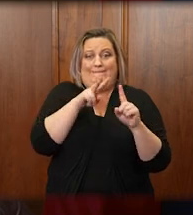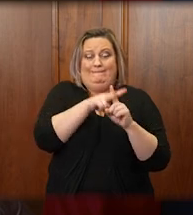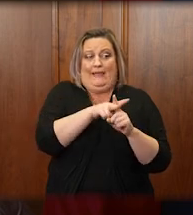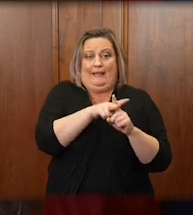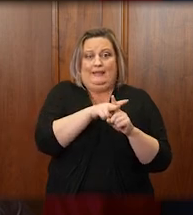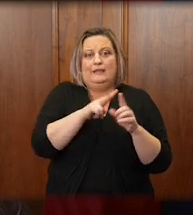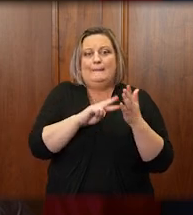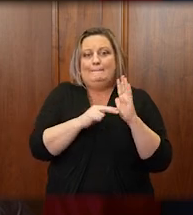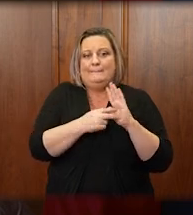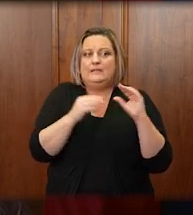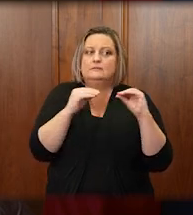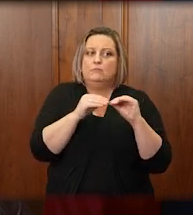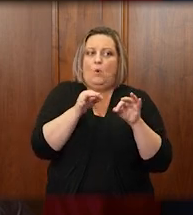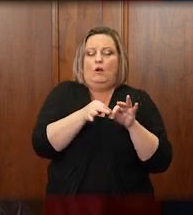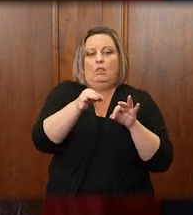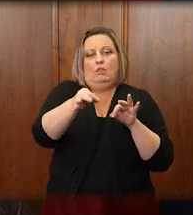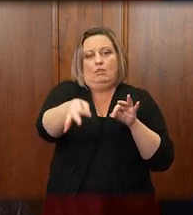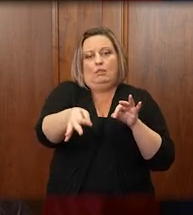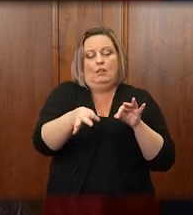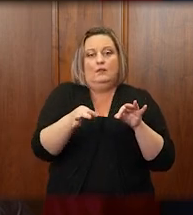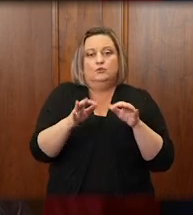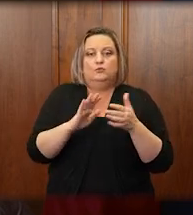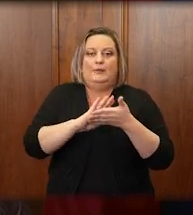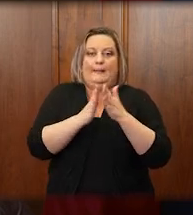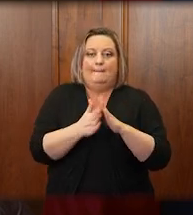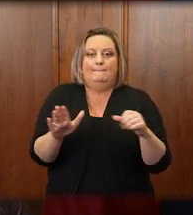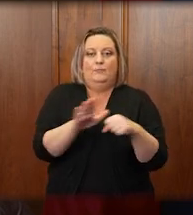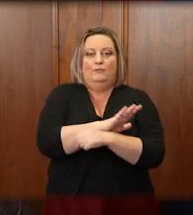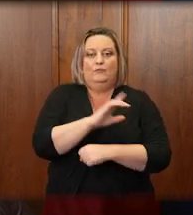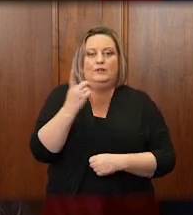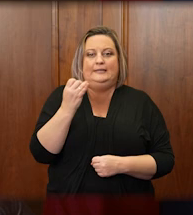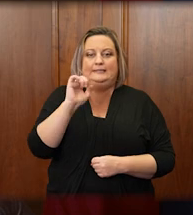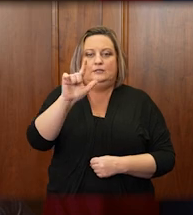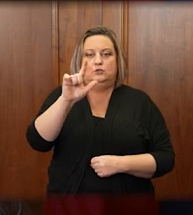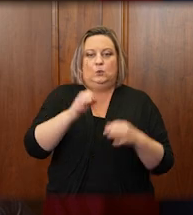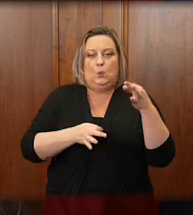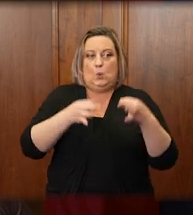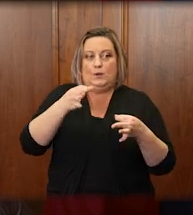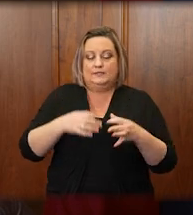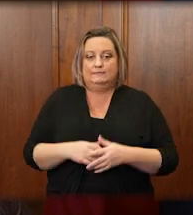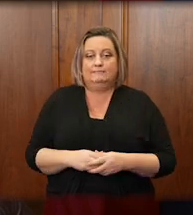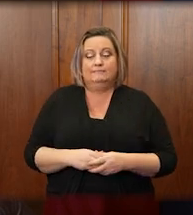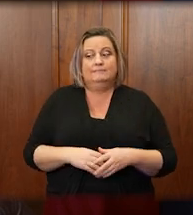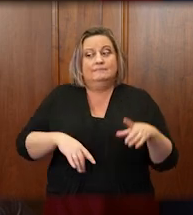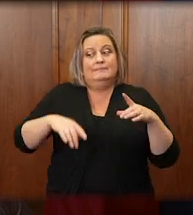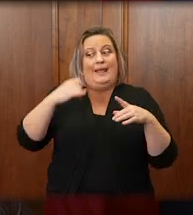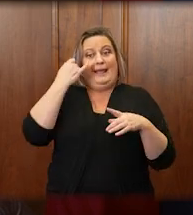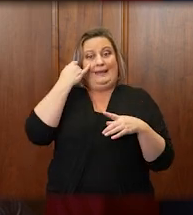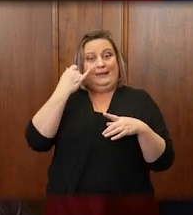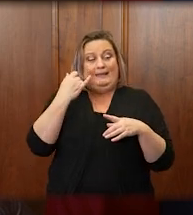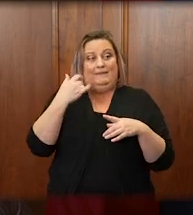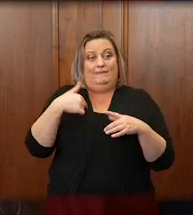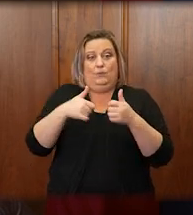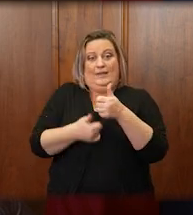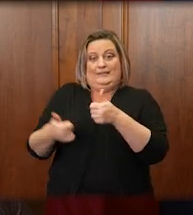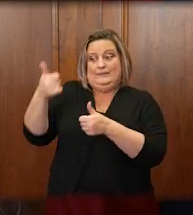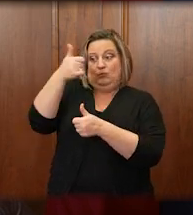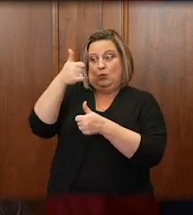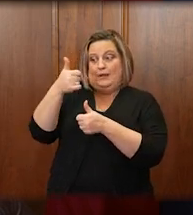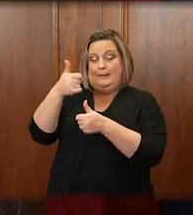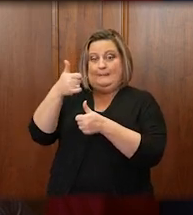additional delay in getting to digital courts in Wyoming. And if the Supreme Court system fails without a replacement